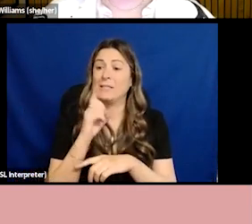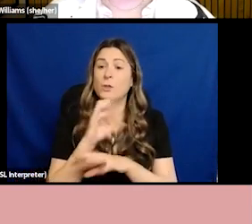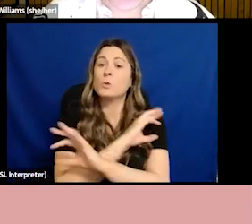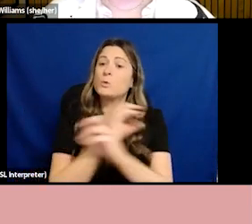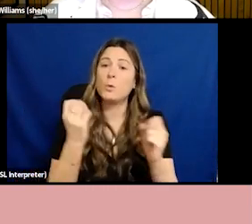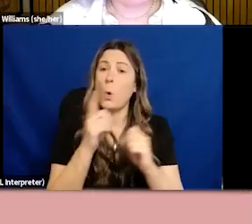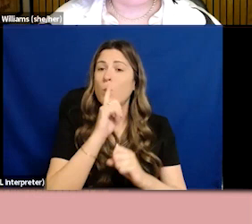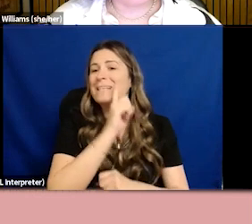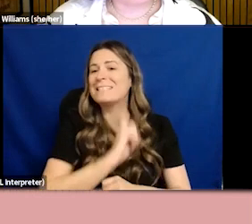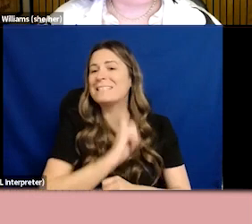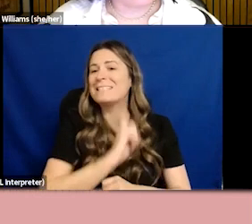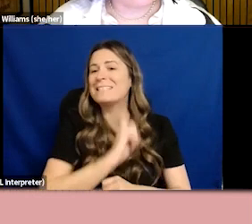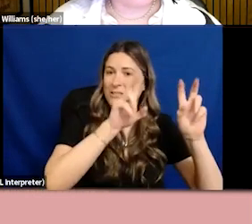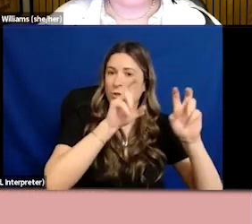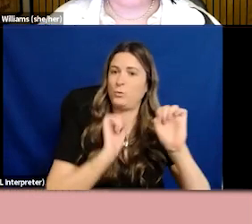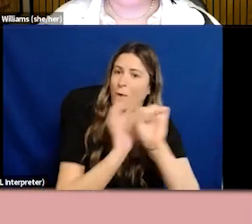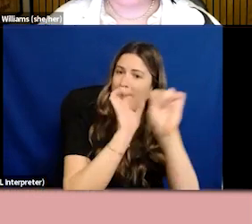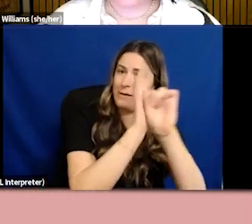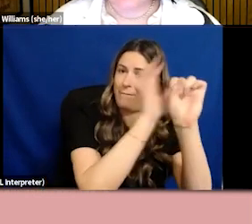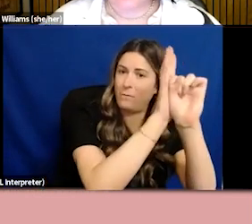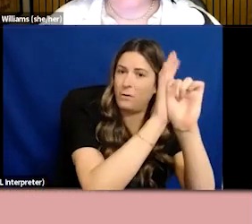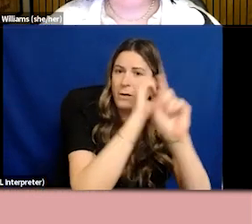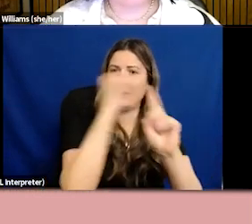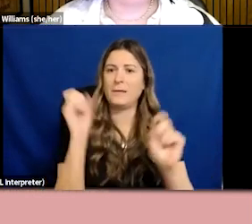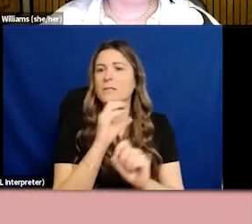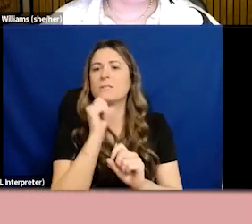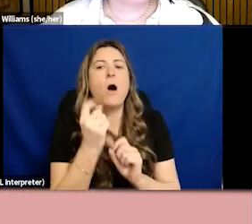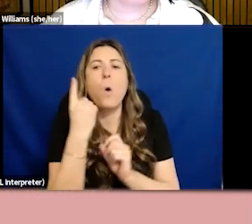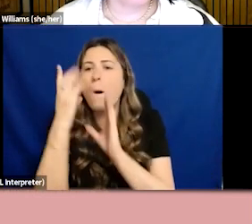instead of denying it or overlooking it.